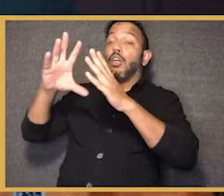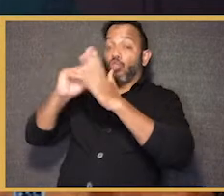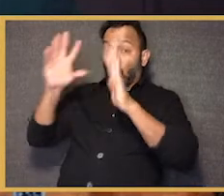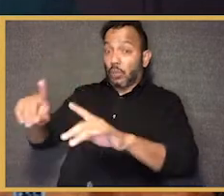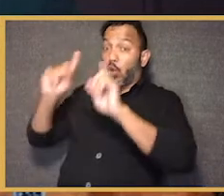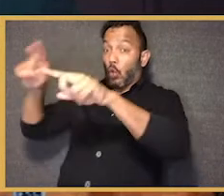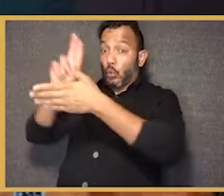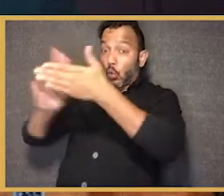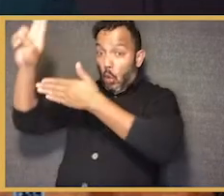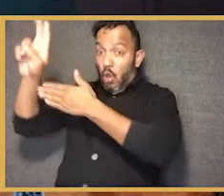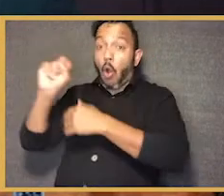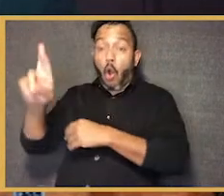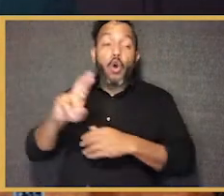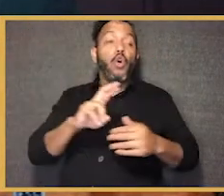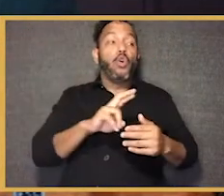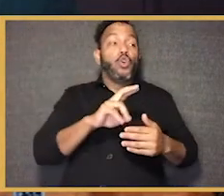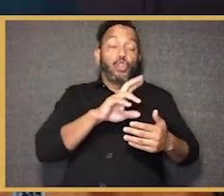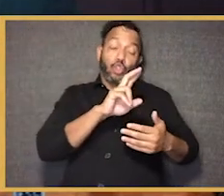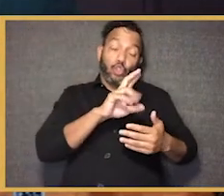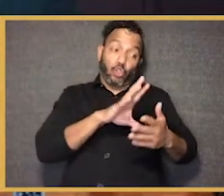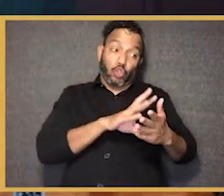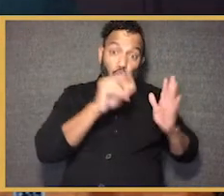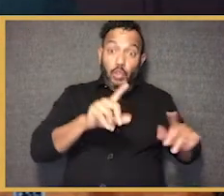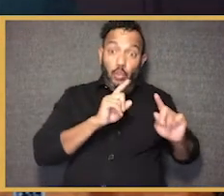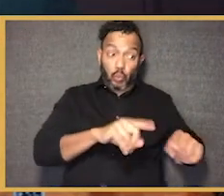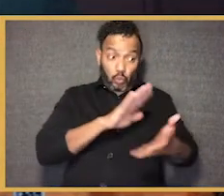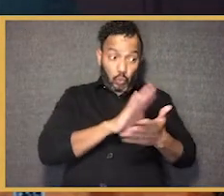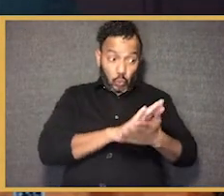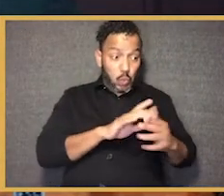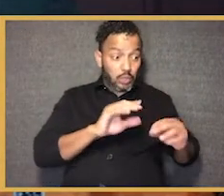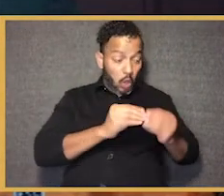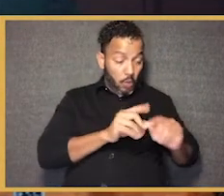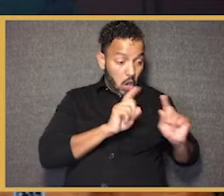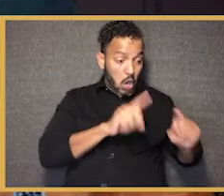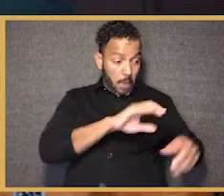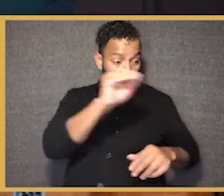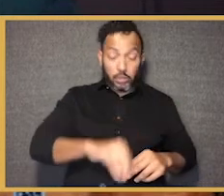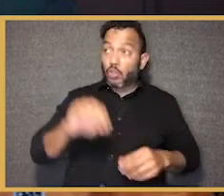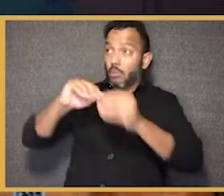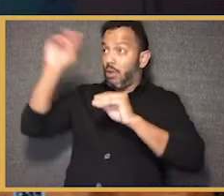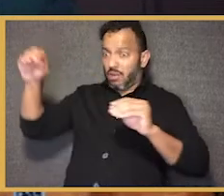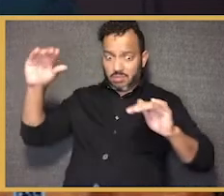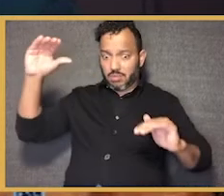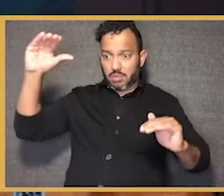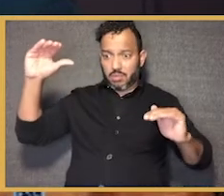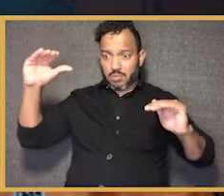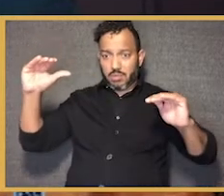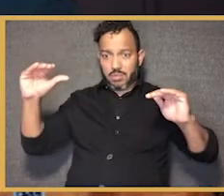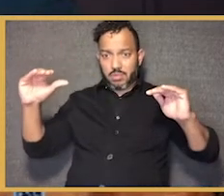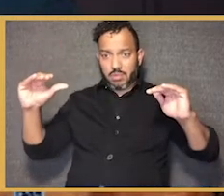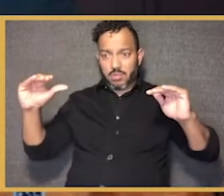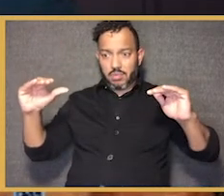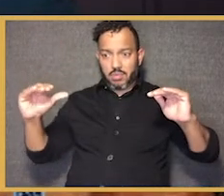in fact, in a majority of cases, the percentage of black students in selective public admission colleges has gone down